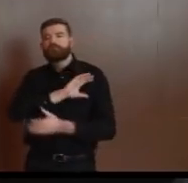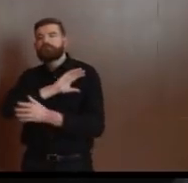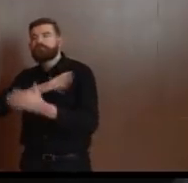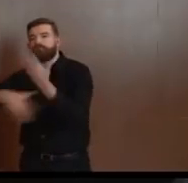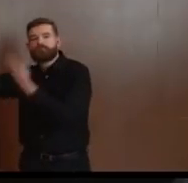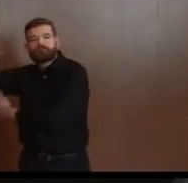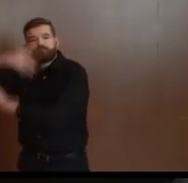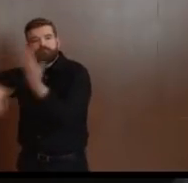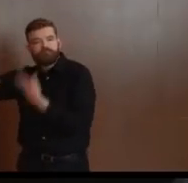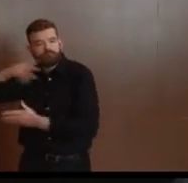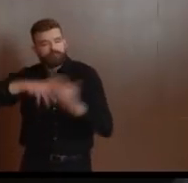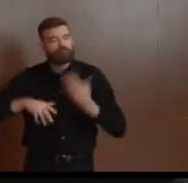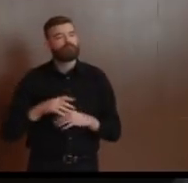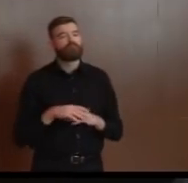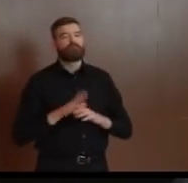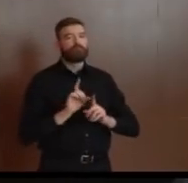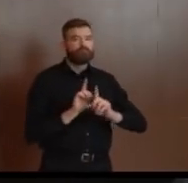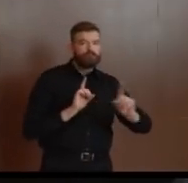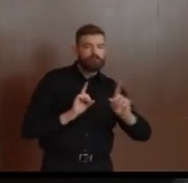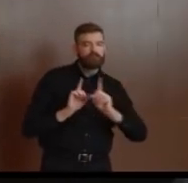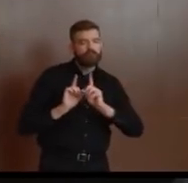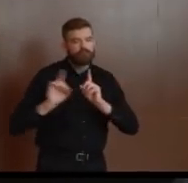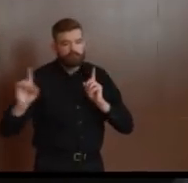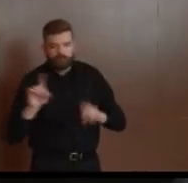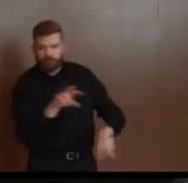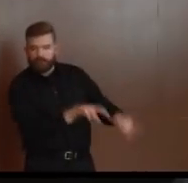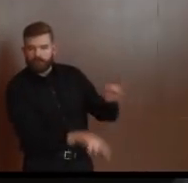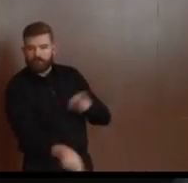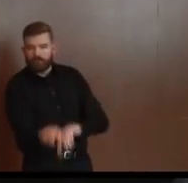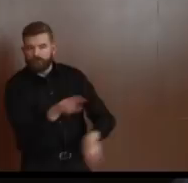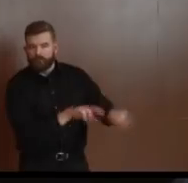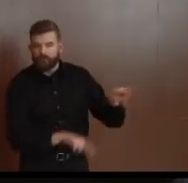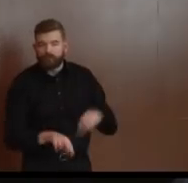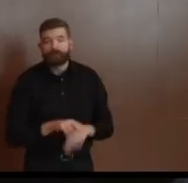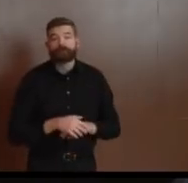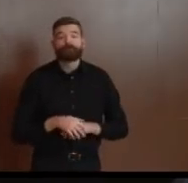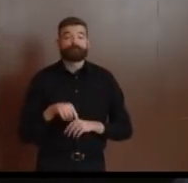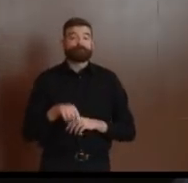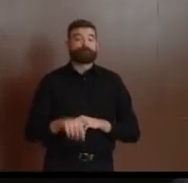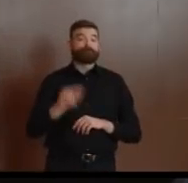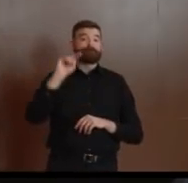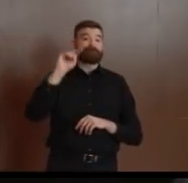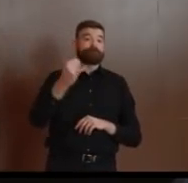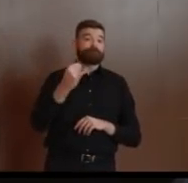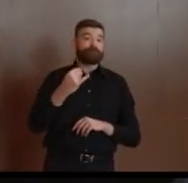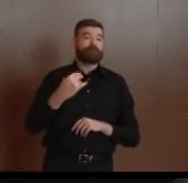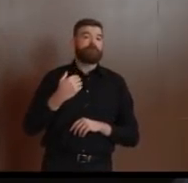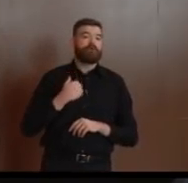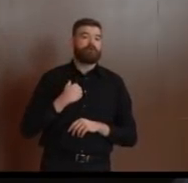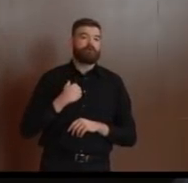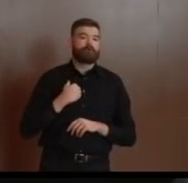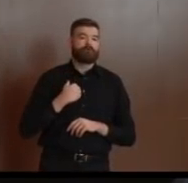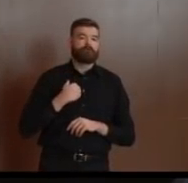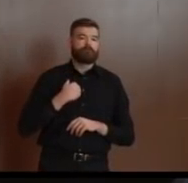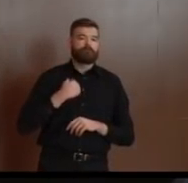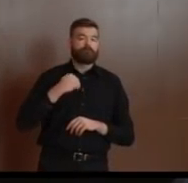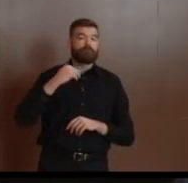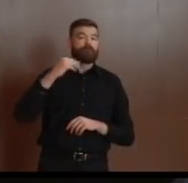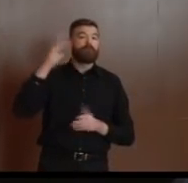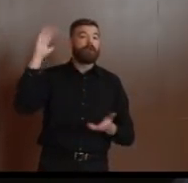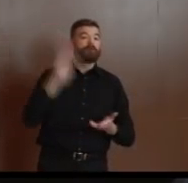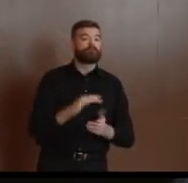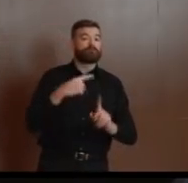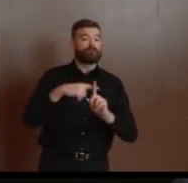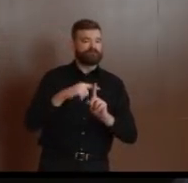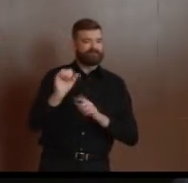in our state that, you there are fewer cases in certain areas of our state, like the southern areas where the contact tracing